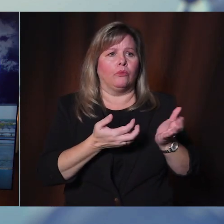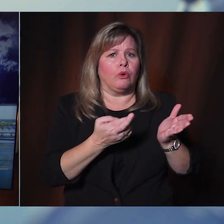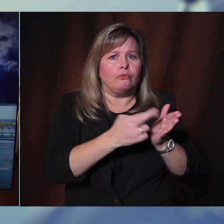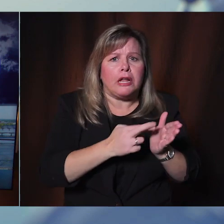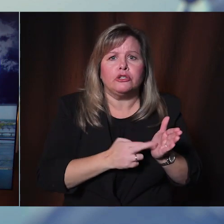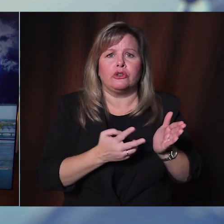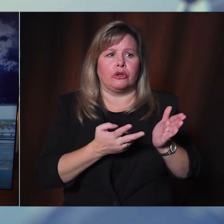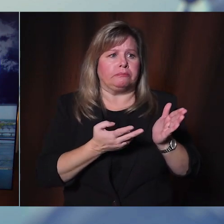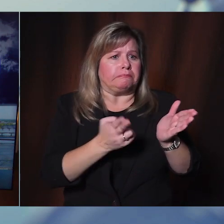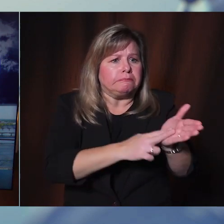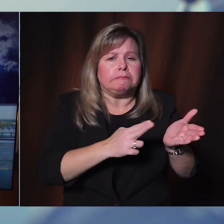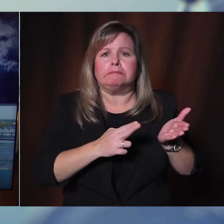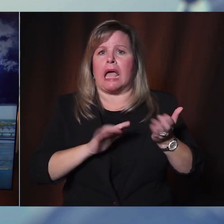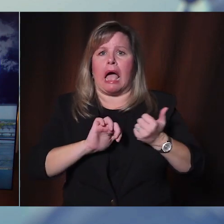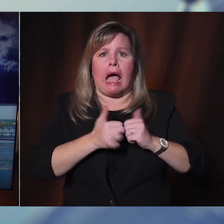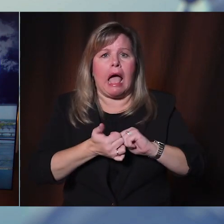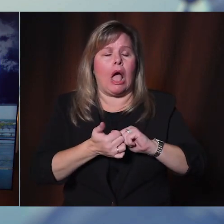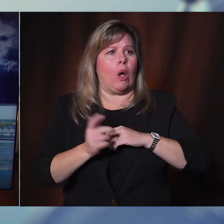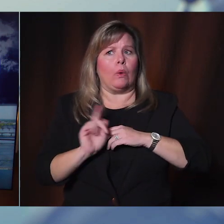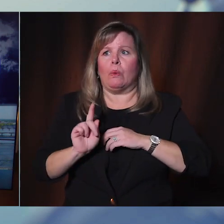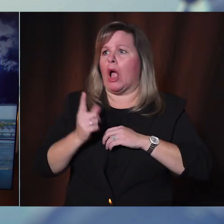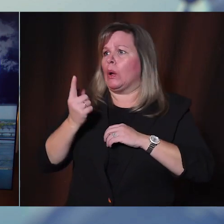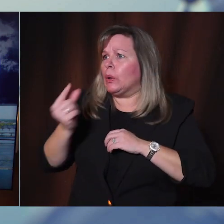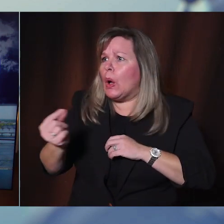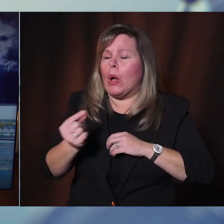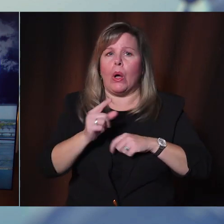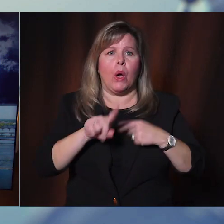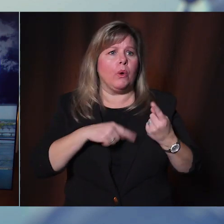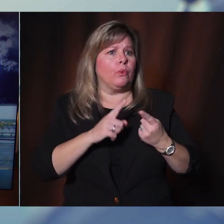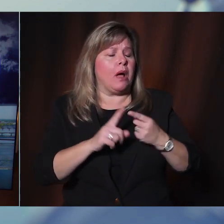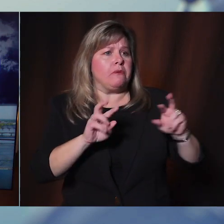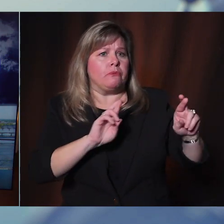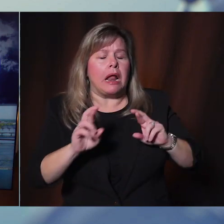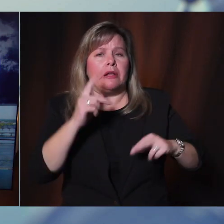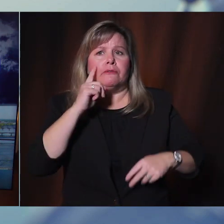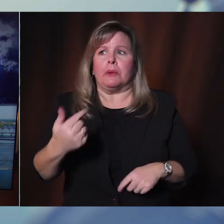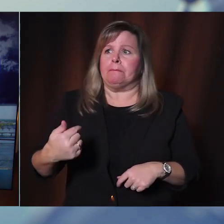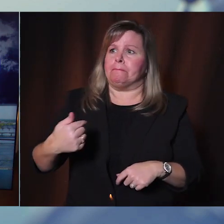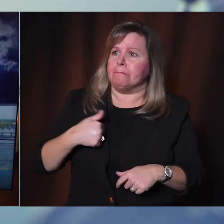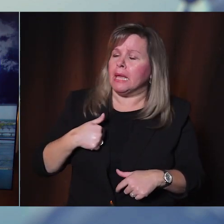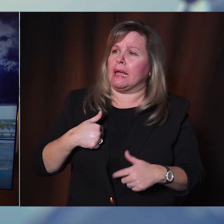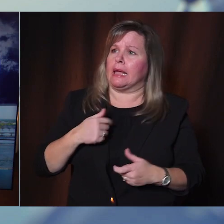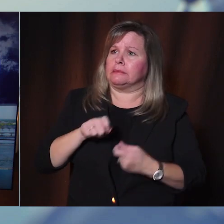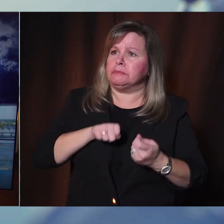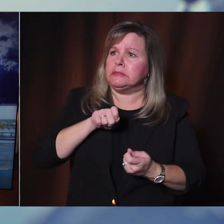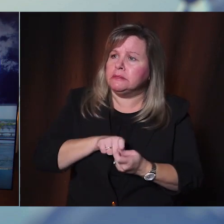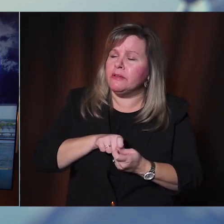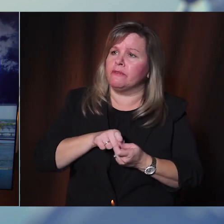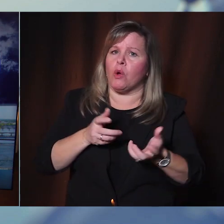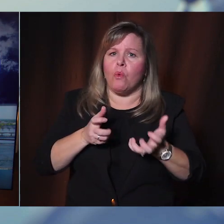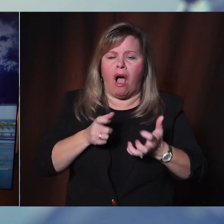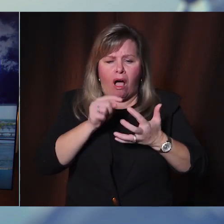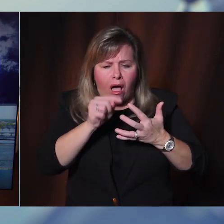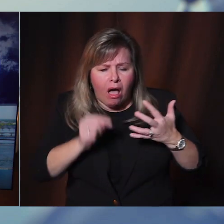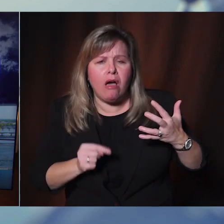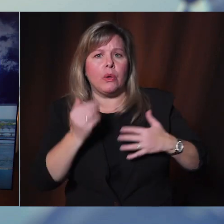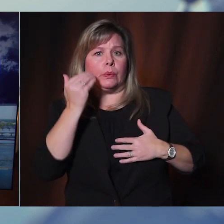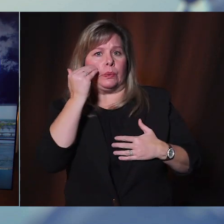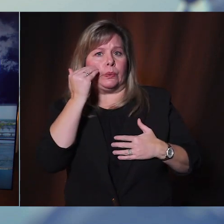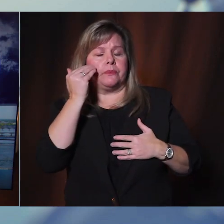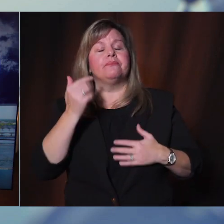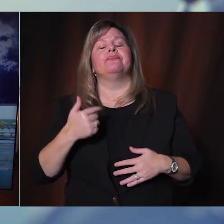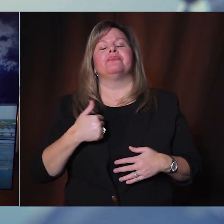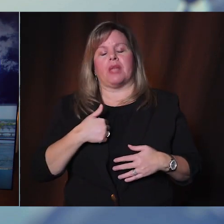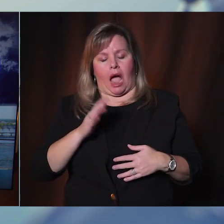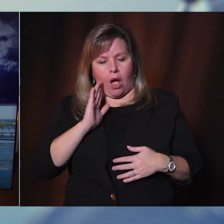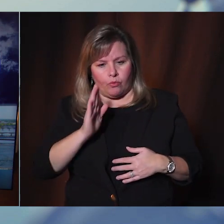go for that appointment, and when the vaccine will be available for you. I want to do what I can in this update to